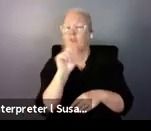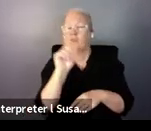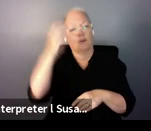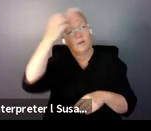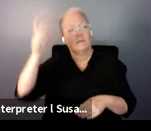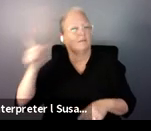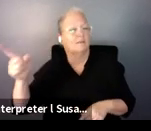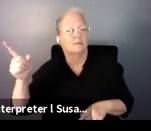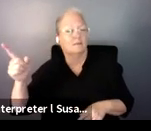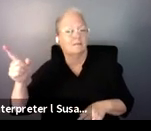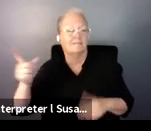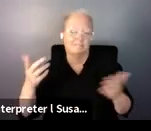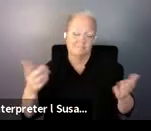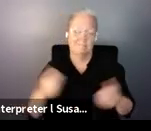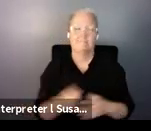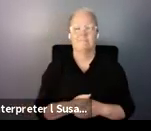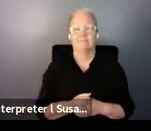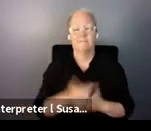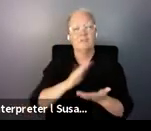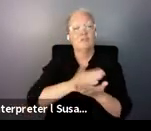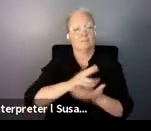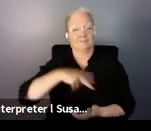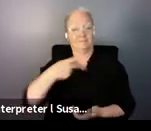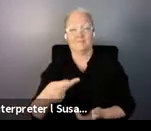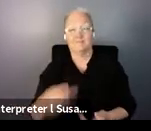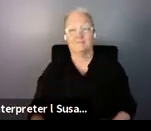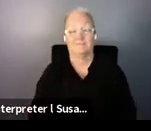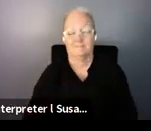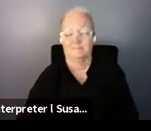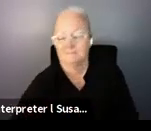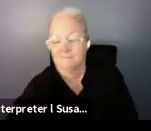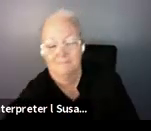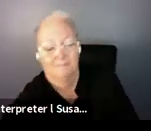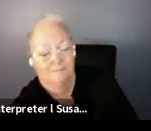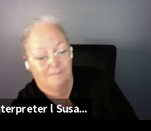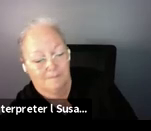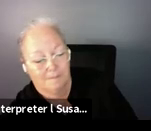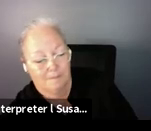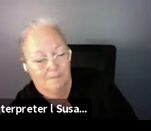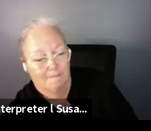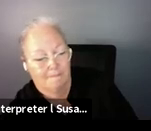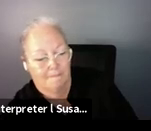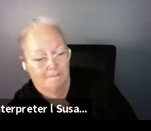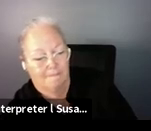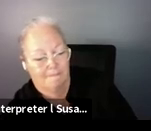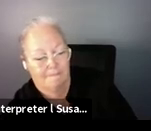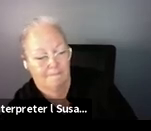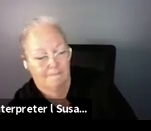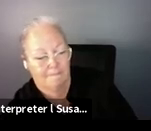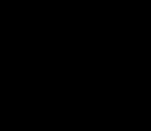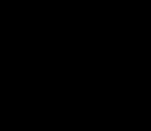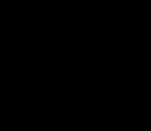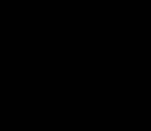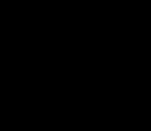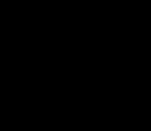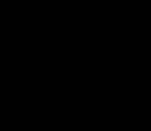the government. But it can be also providing cash transfer for first-person support to adults with